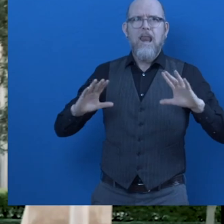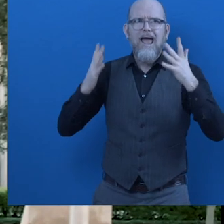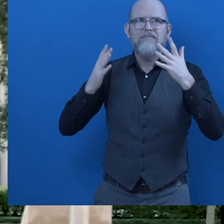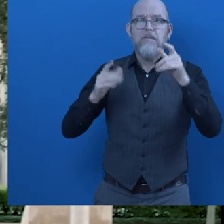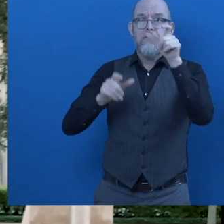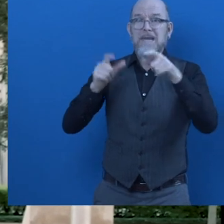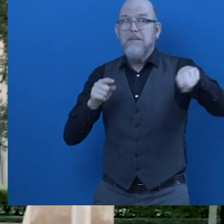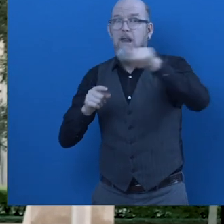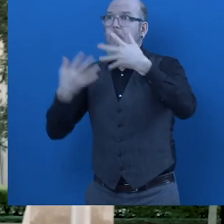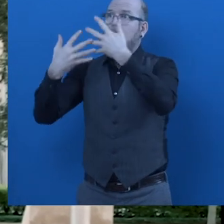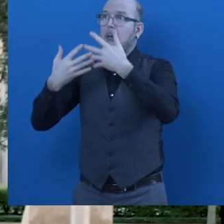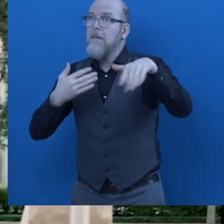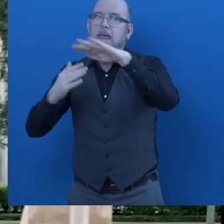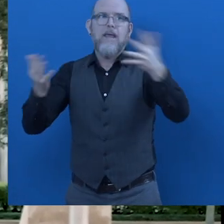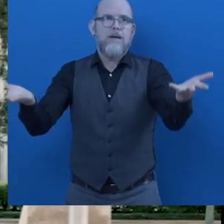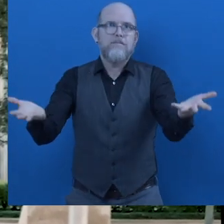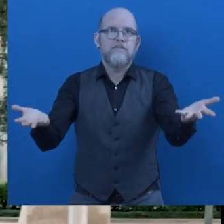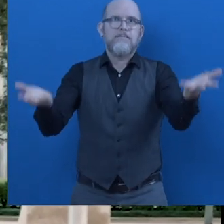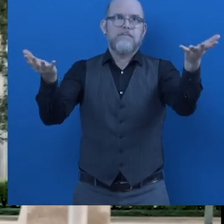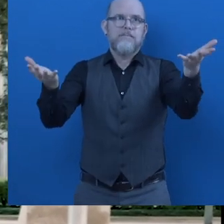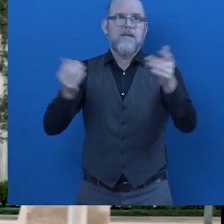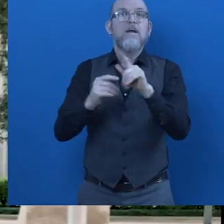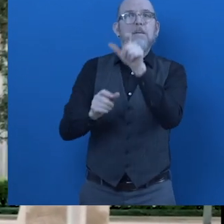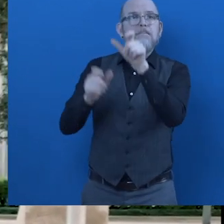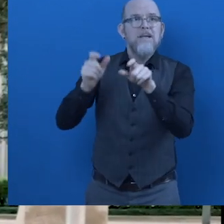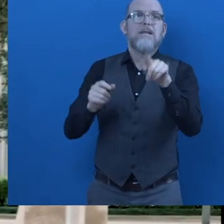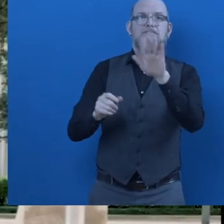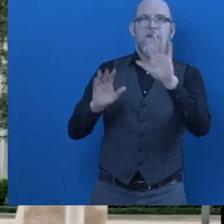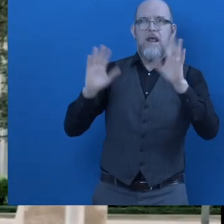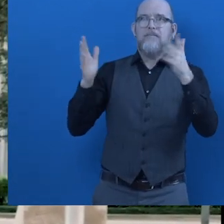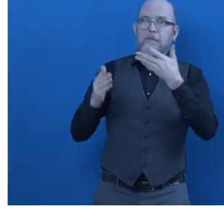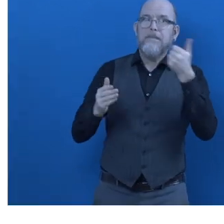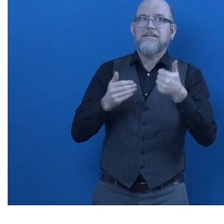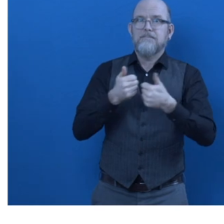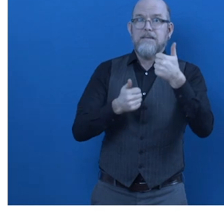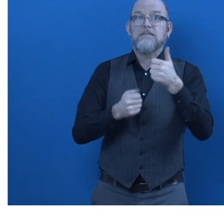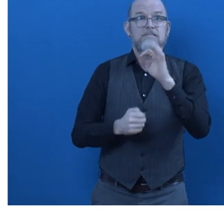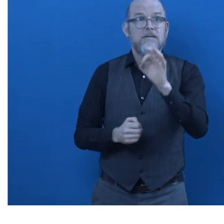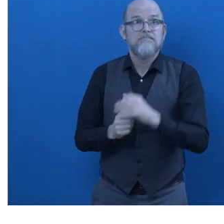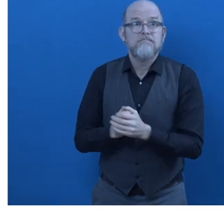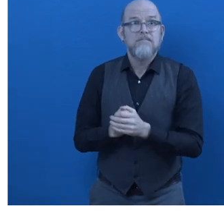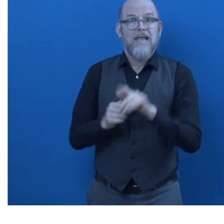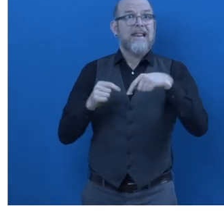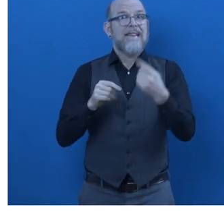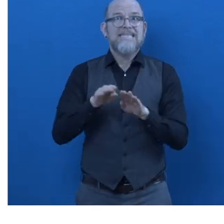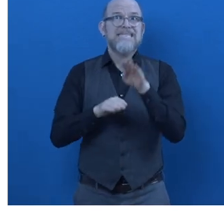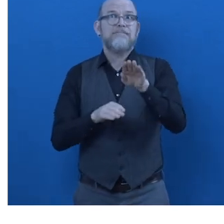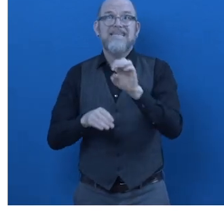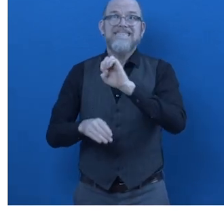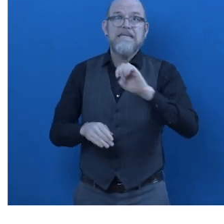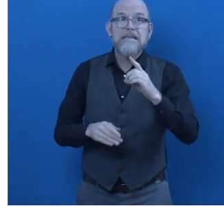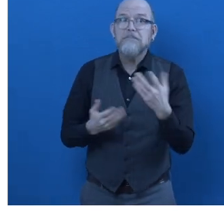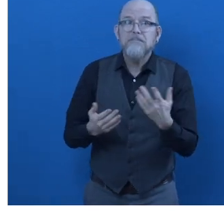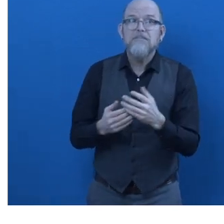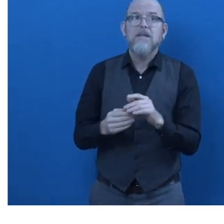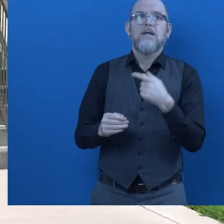the quality of opportunity for life and life for all Americans. What is next for SEED?